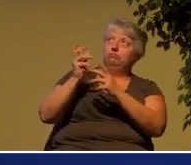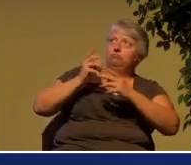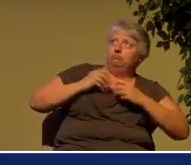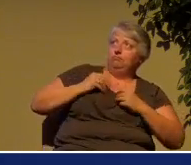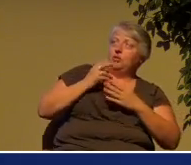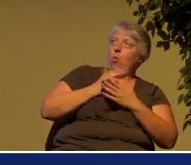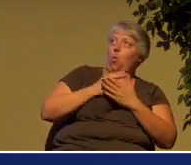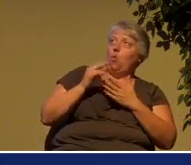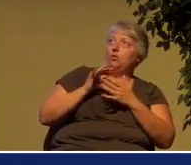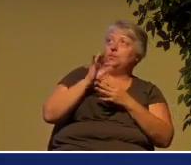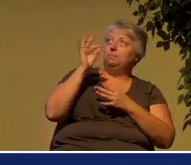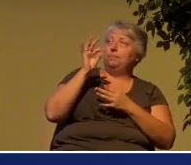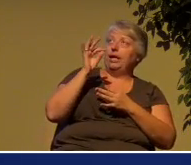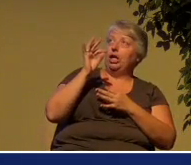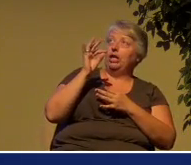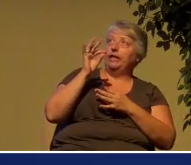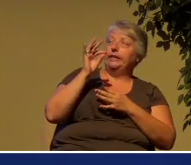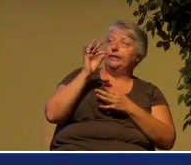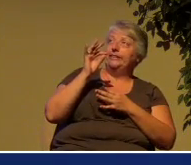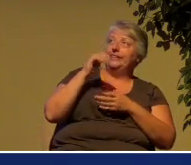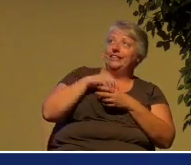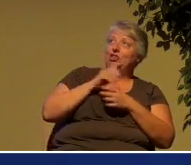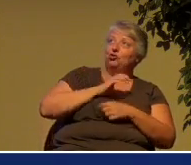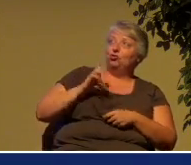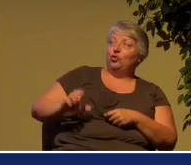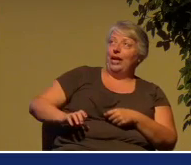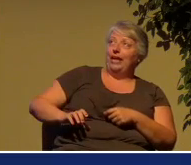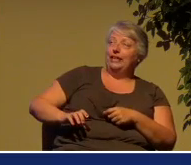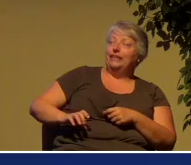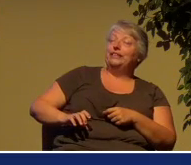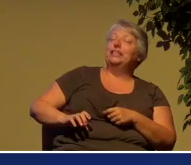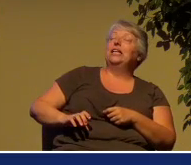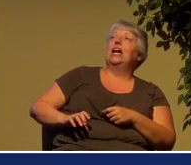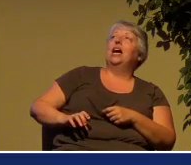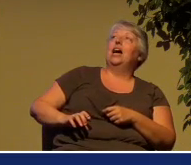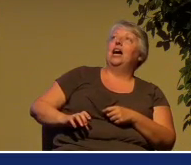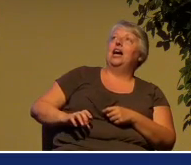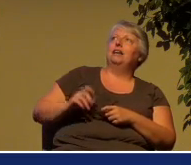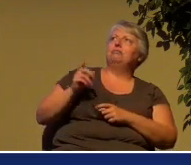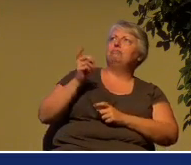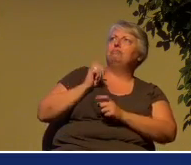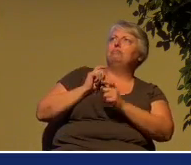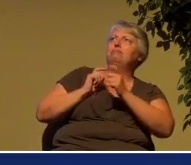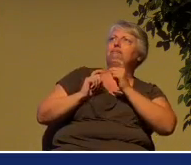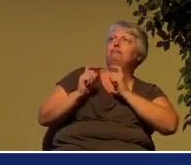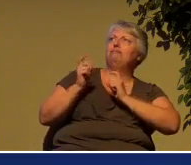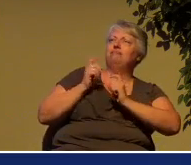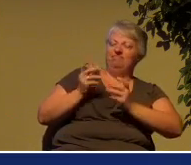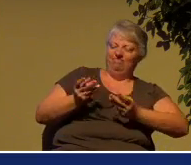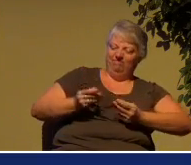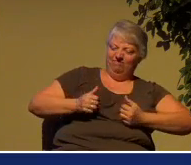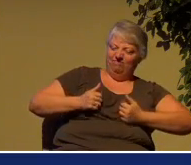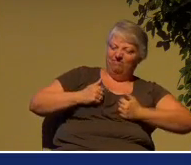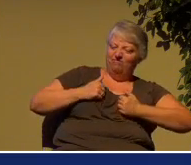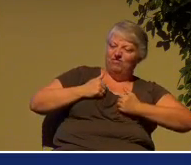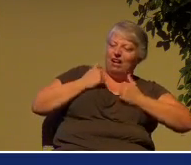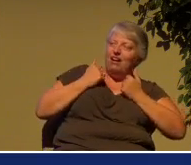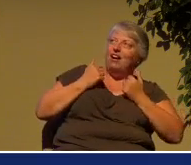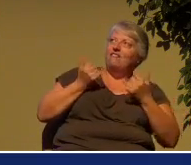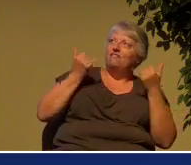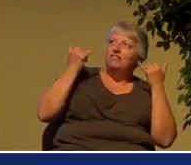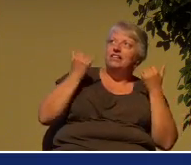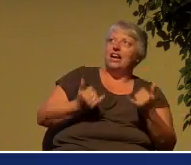and he gives us the first fruits. That is to say, he makes us alive now.